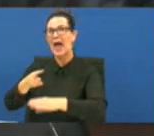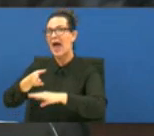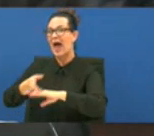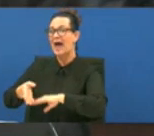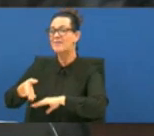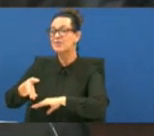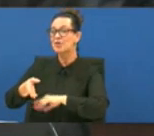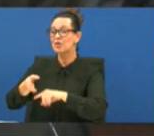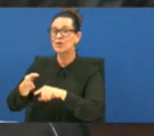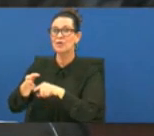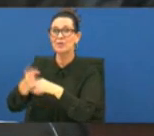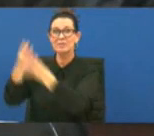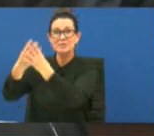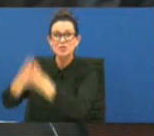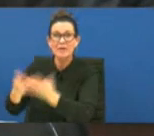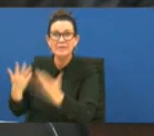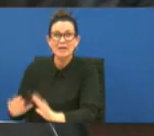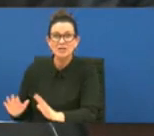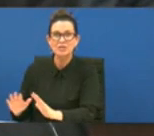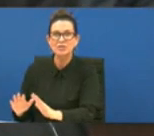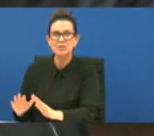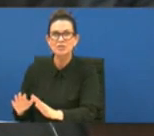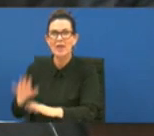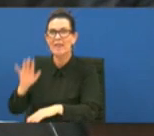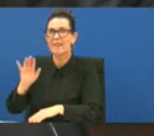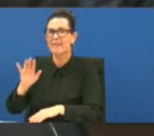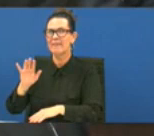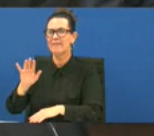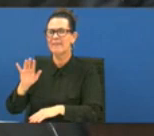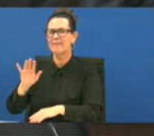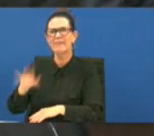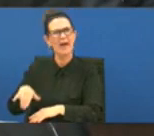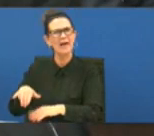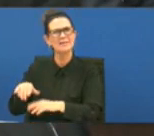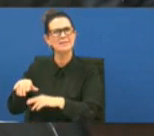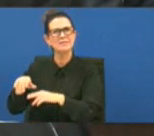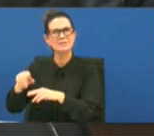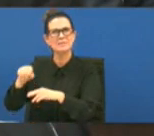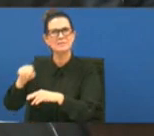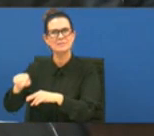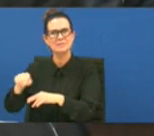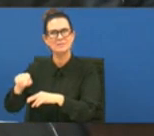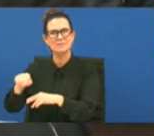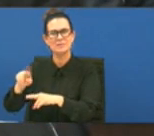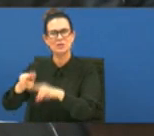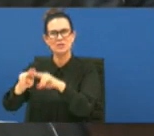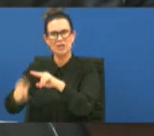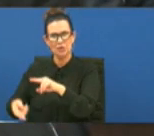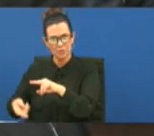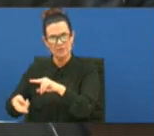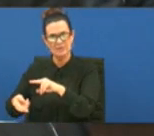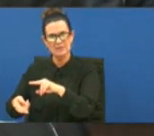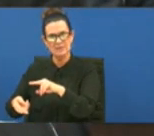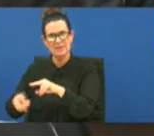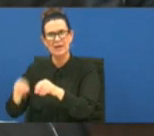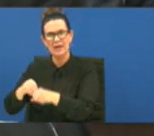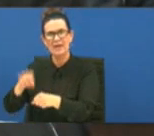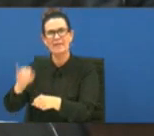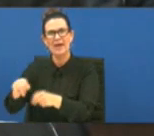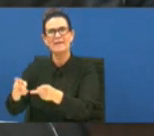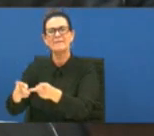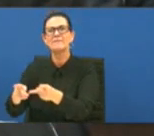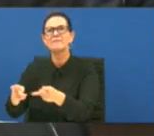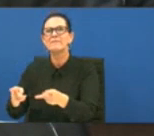after that front door that's what's decreasing in that facility they will go